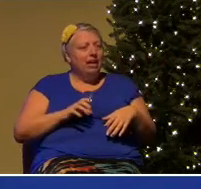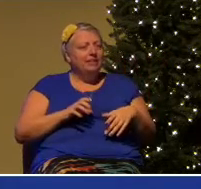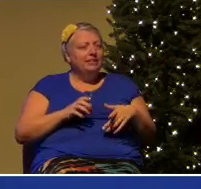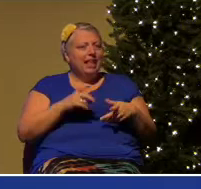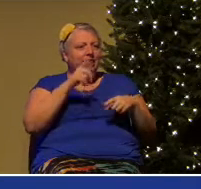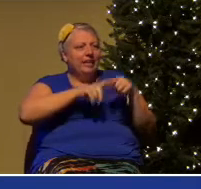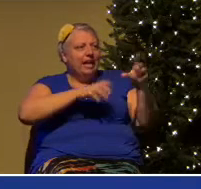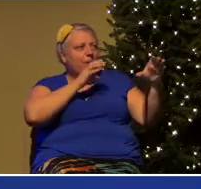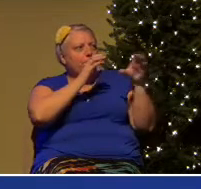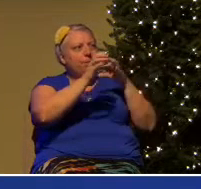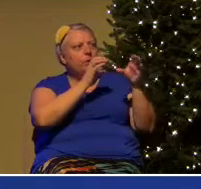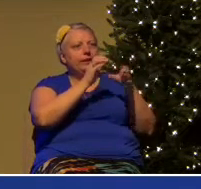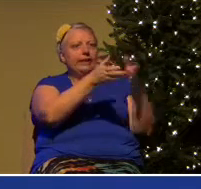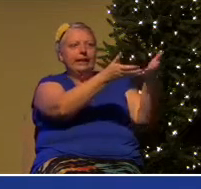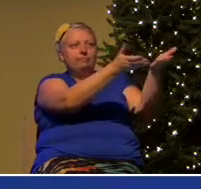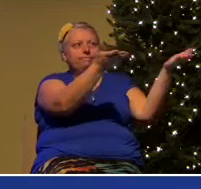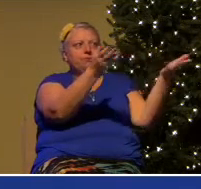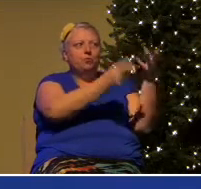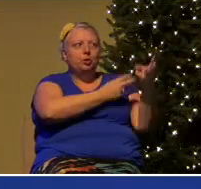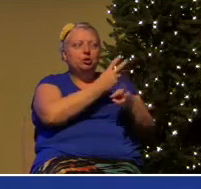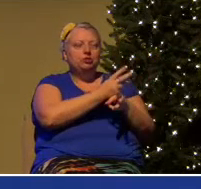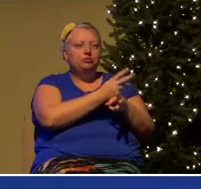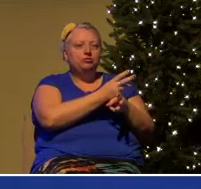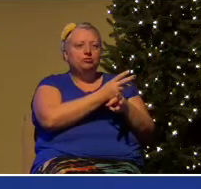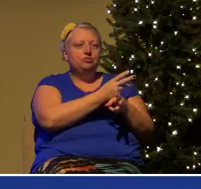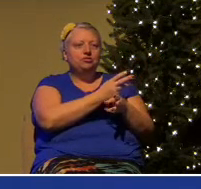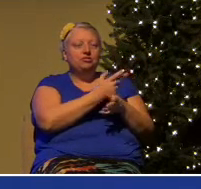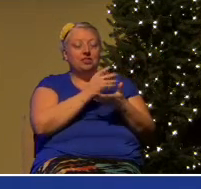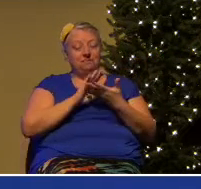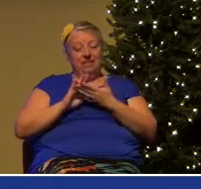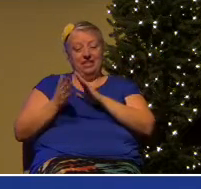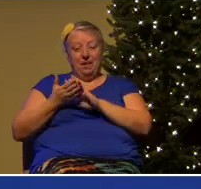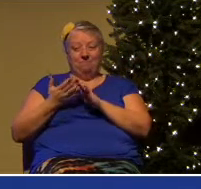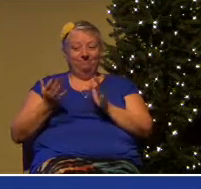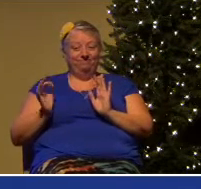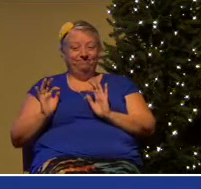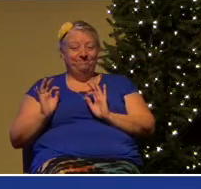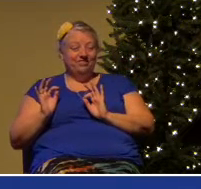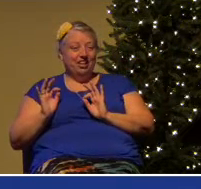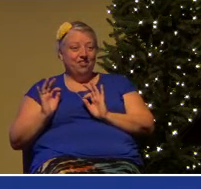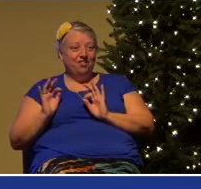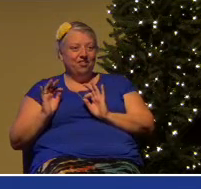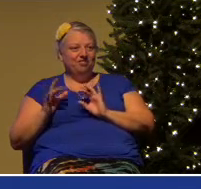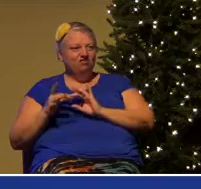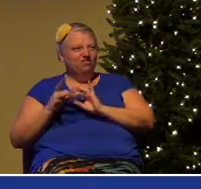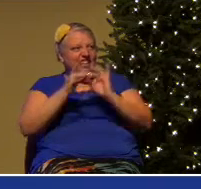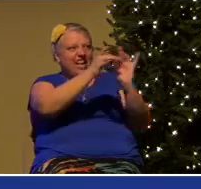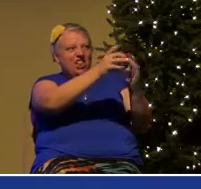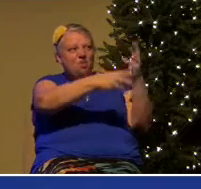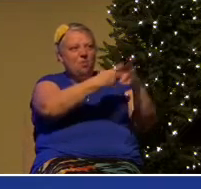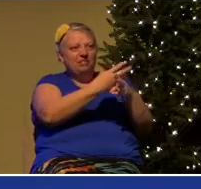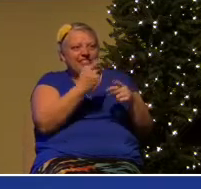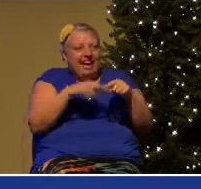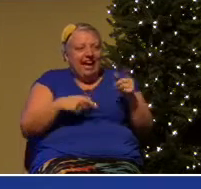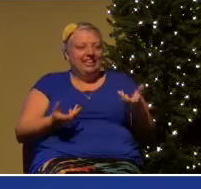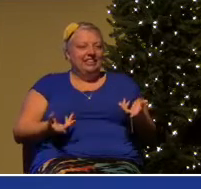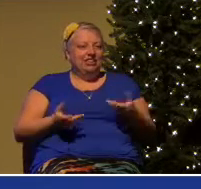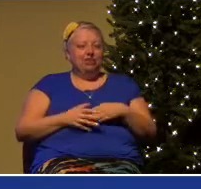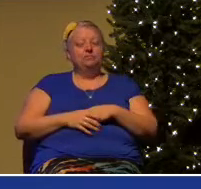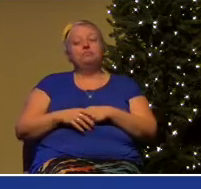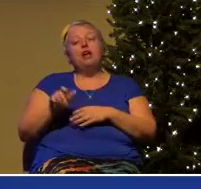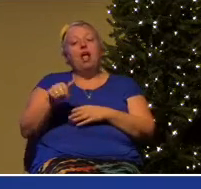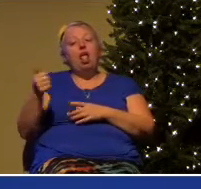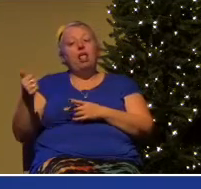entirely different language. They become irrelevant to the world. And then there are those who say, yes,